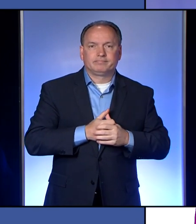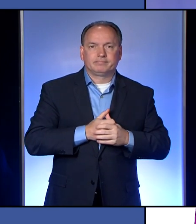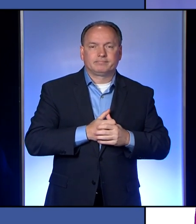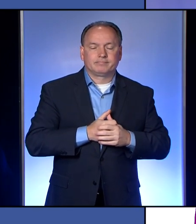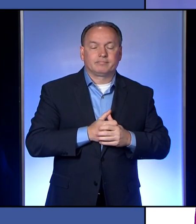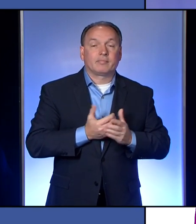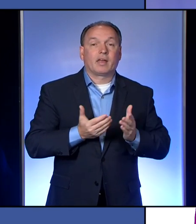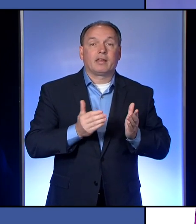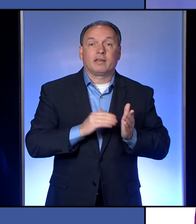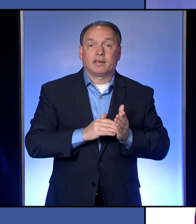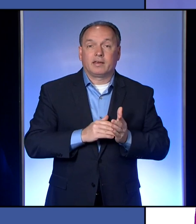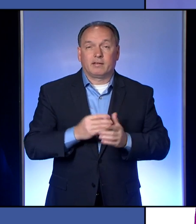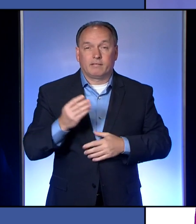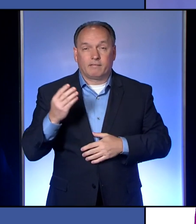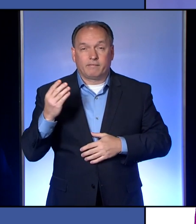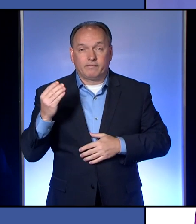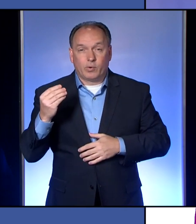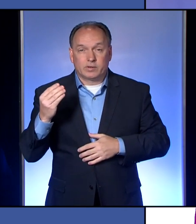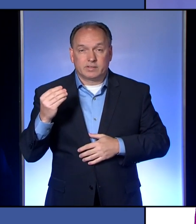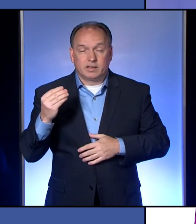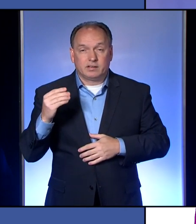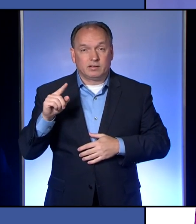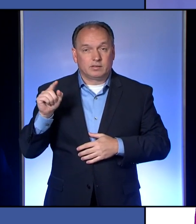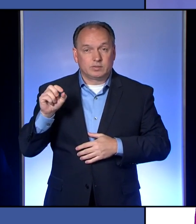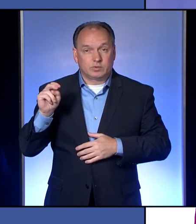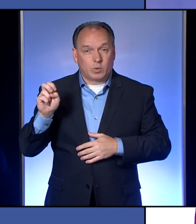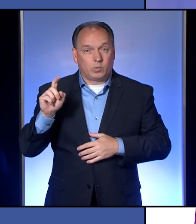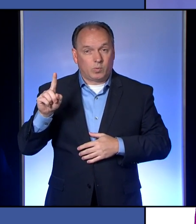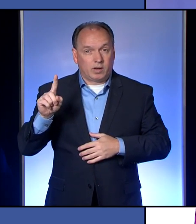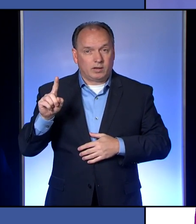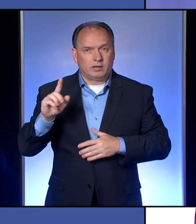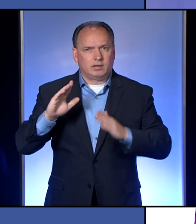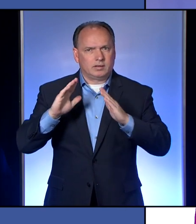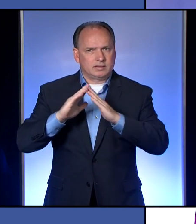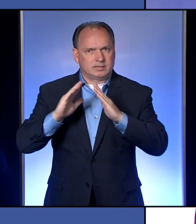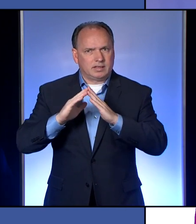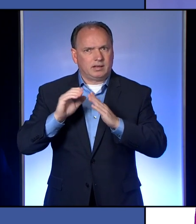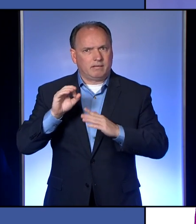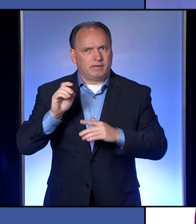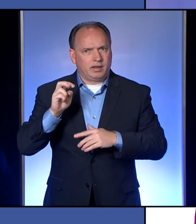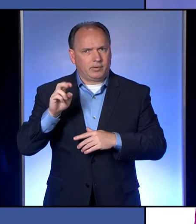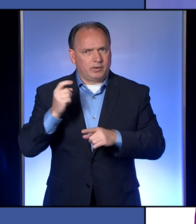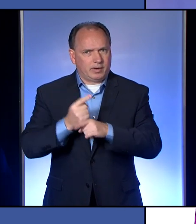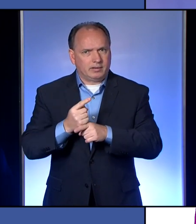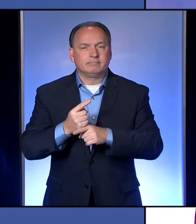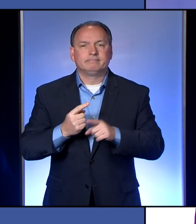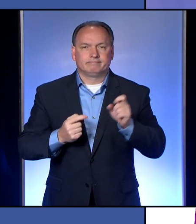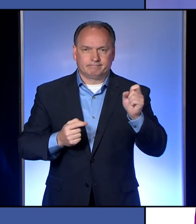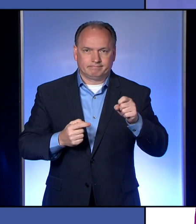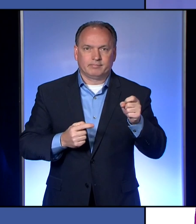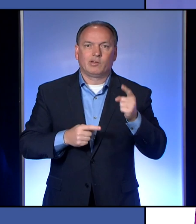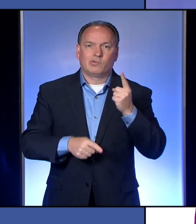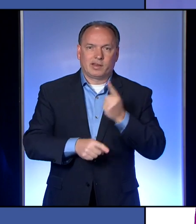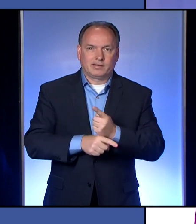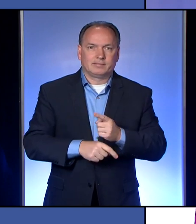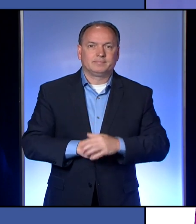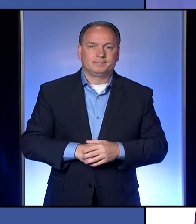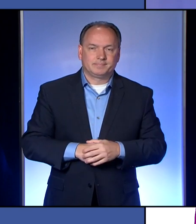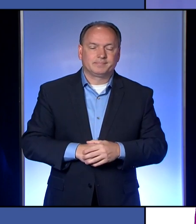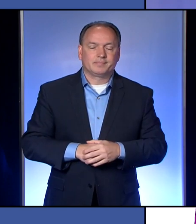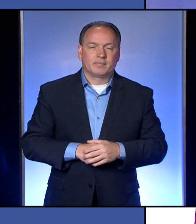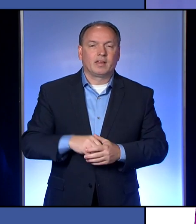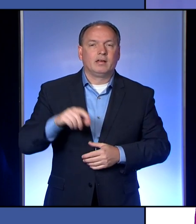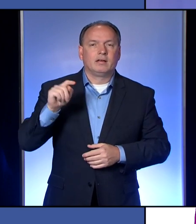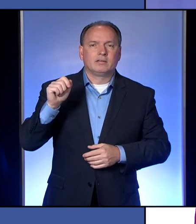And again, 14 of them were zone one, which is the city of Erie, correct? That is correct. Mm-hmm. Okay. Thank you. Sure.